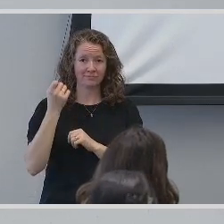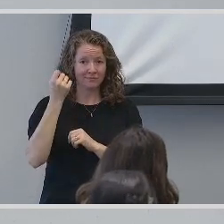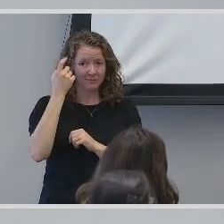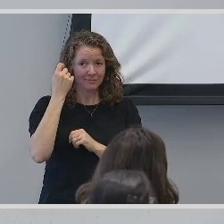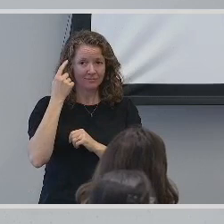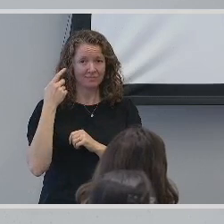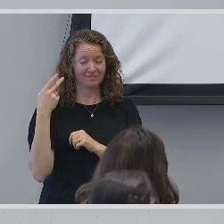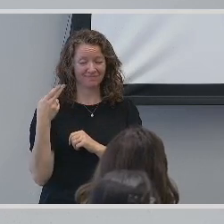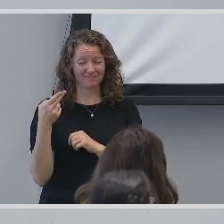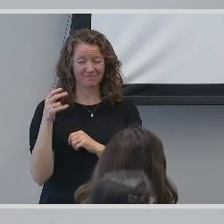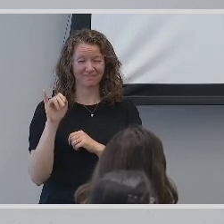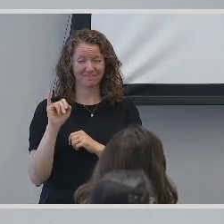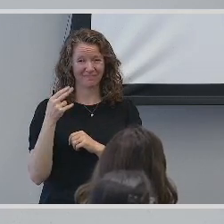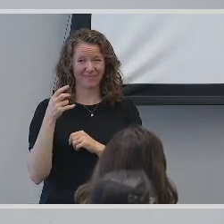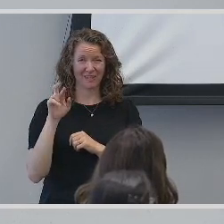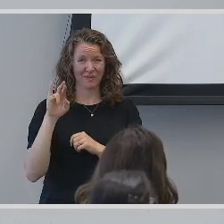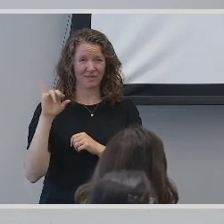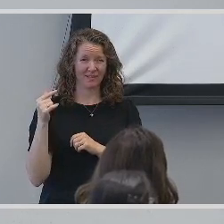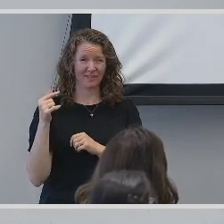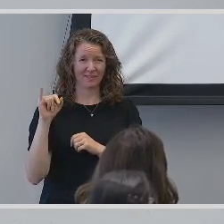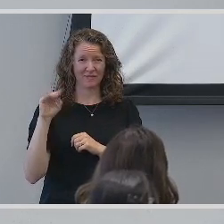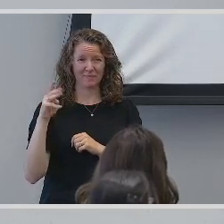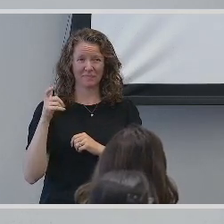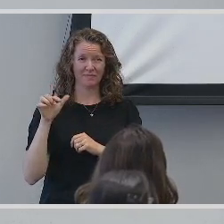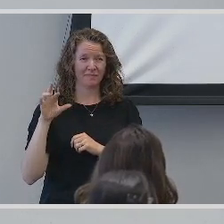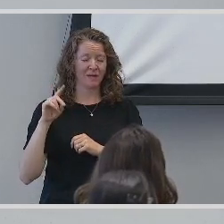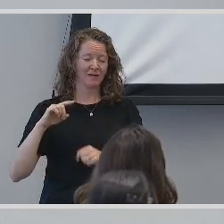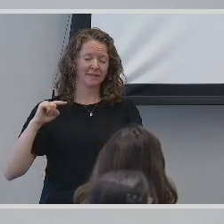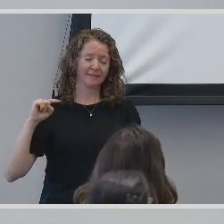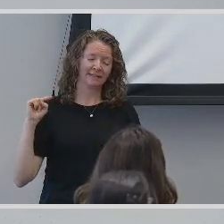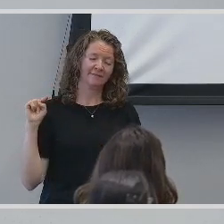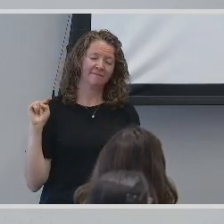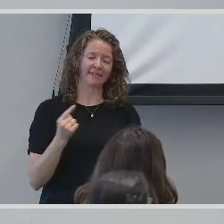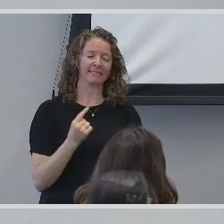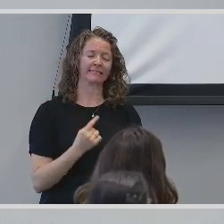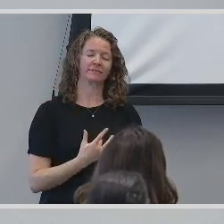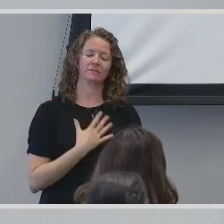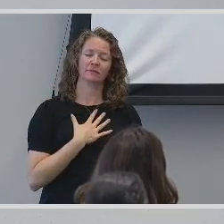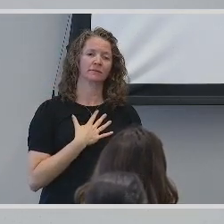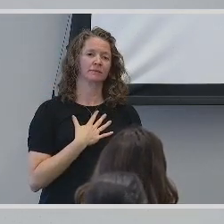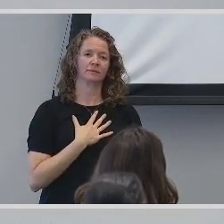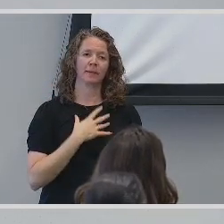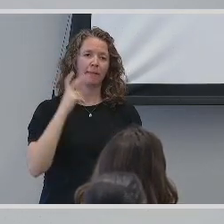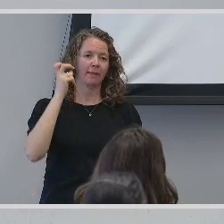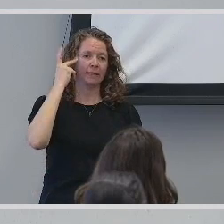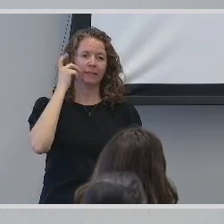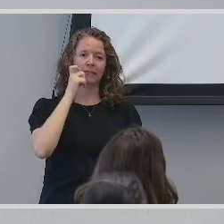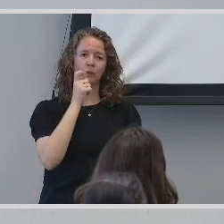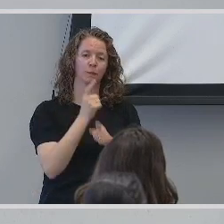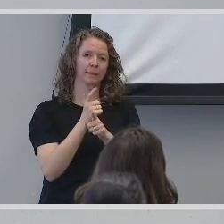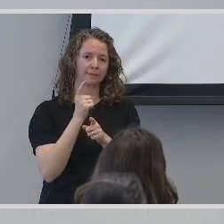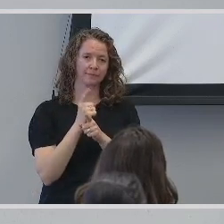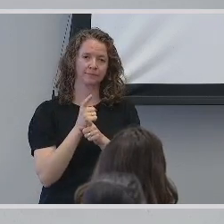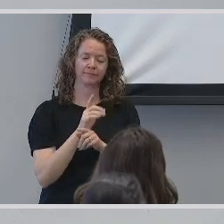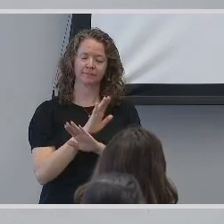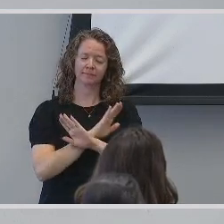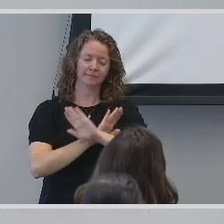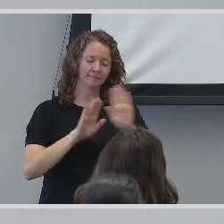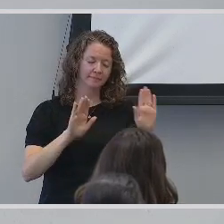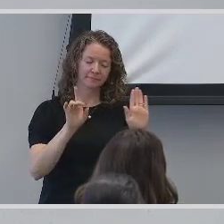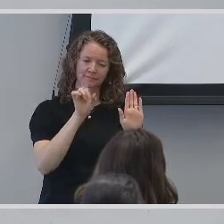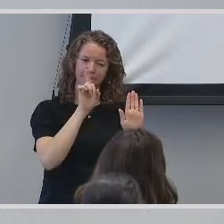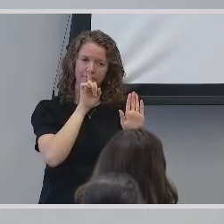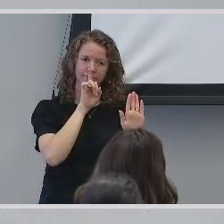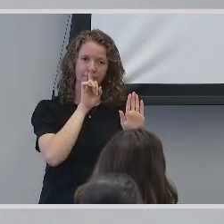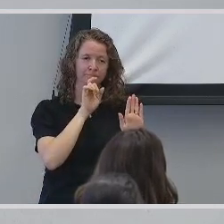the term hearing impaired is offensive and politically incorrect and should never be